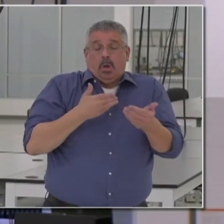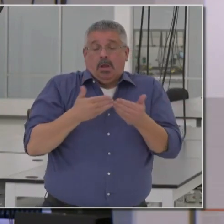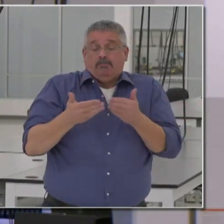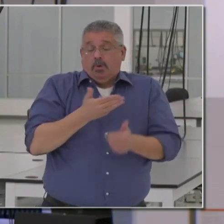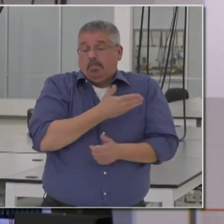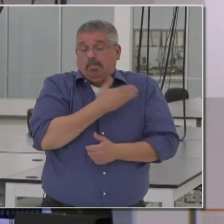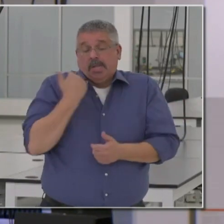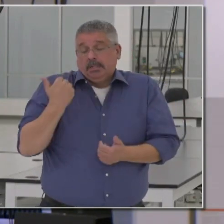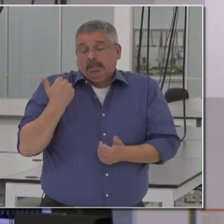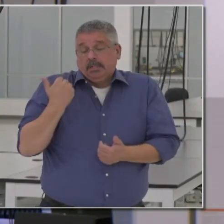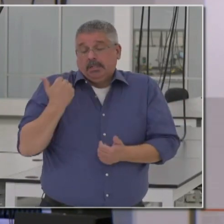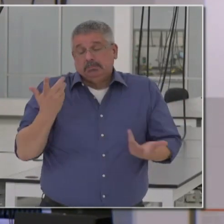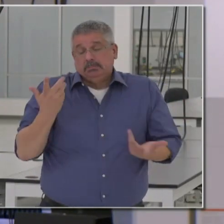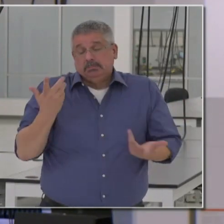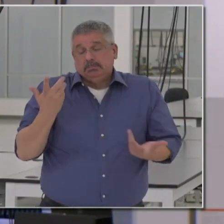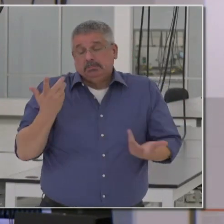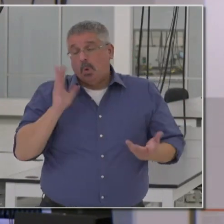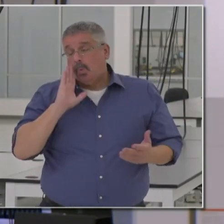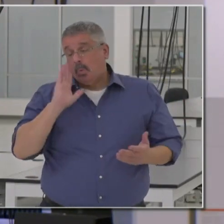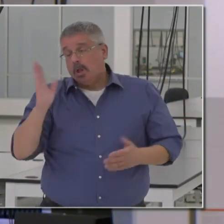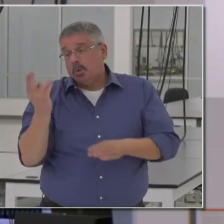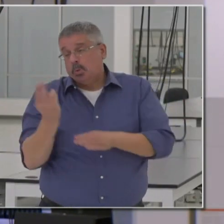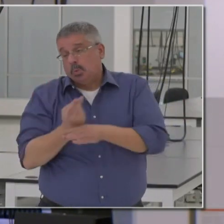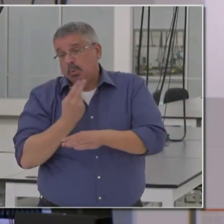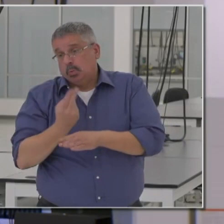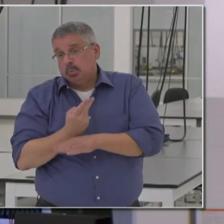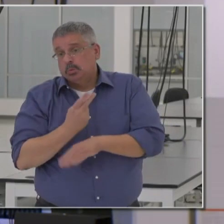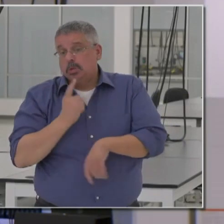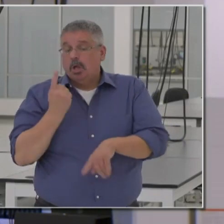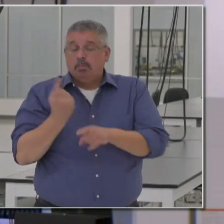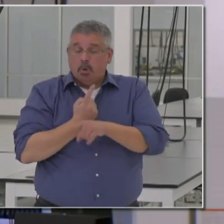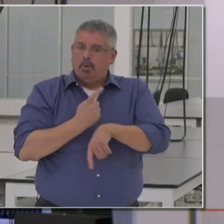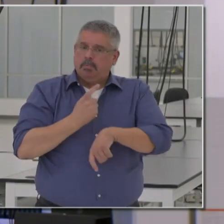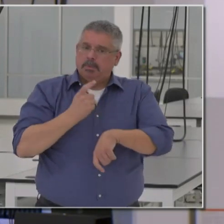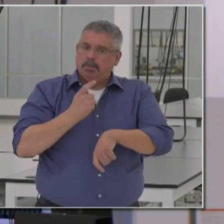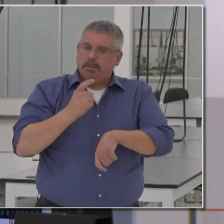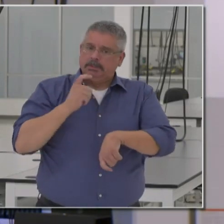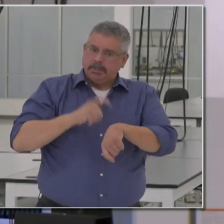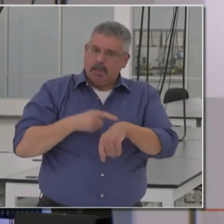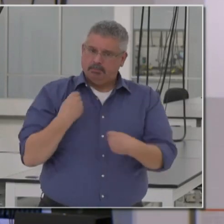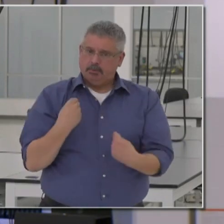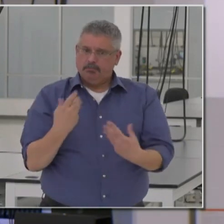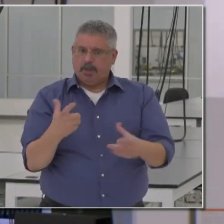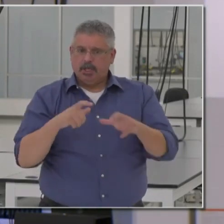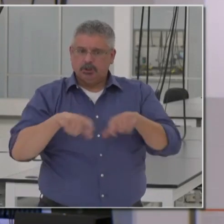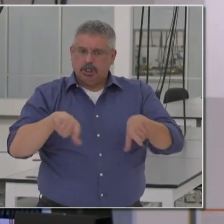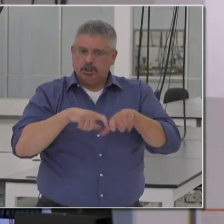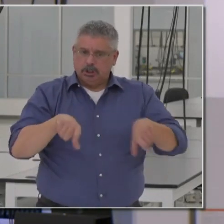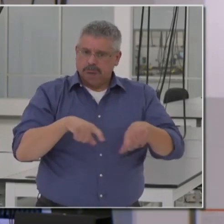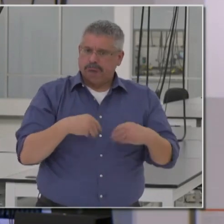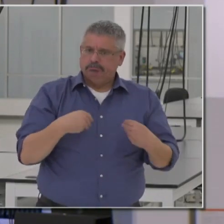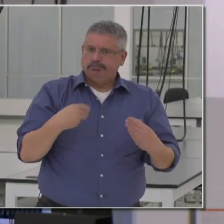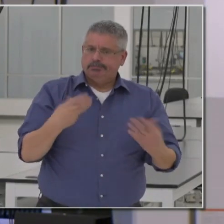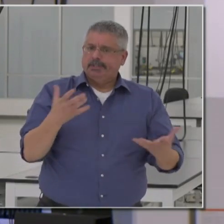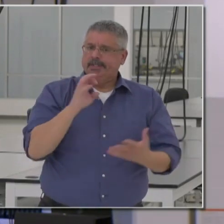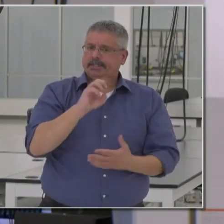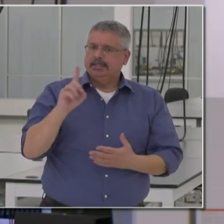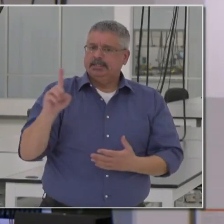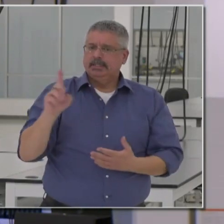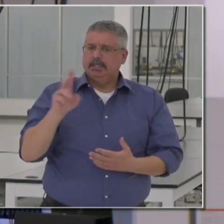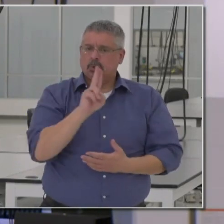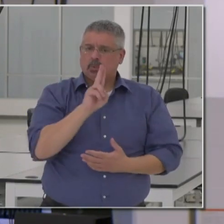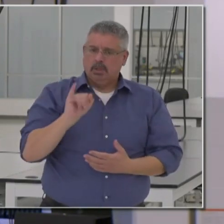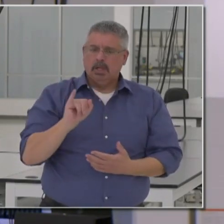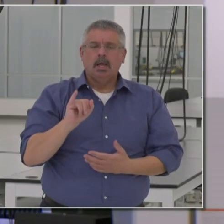is the best strategy to get in a timely manner. These trucks distributed to people that